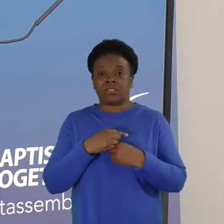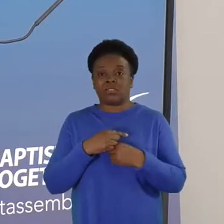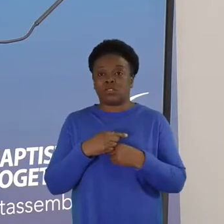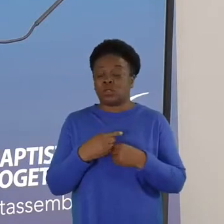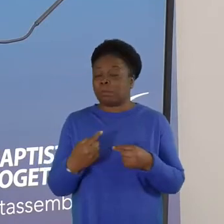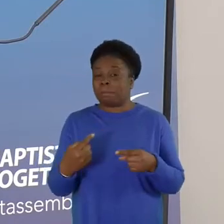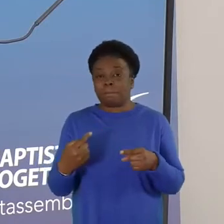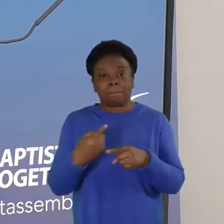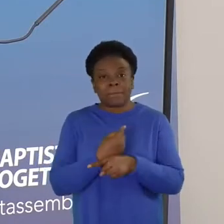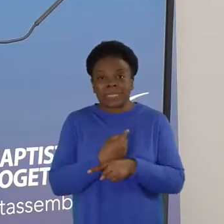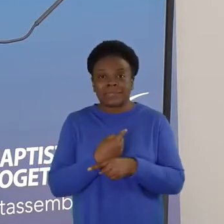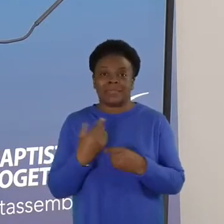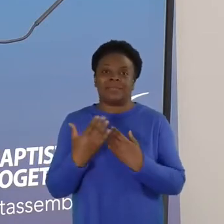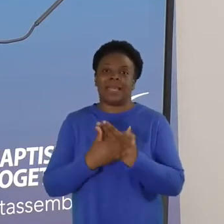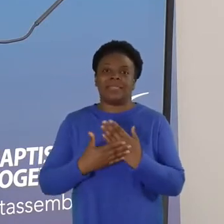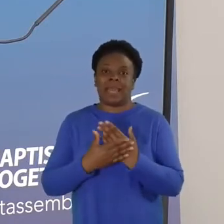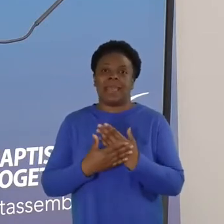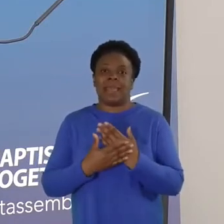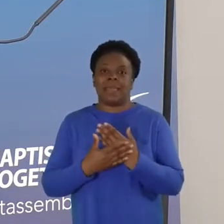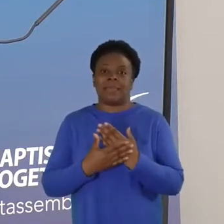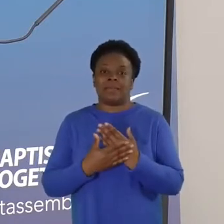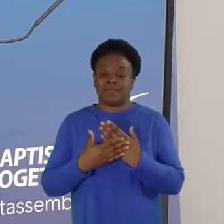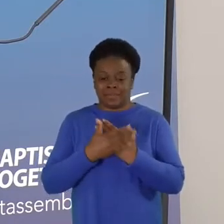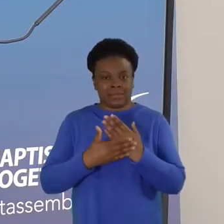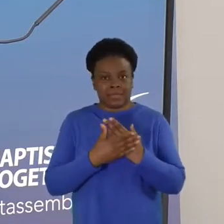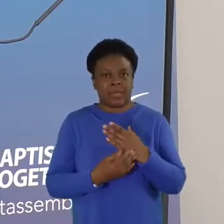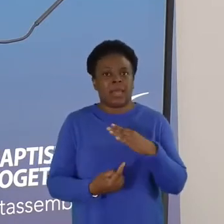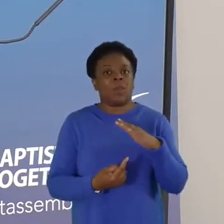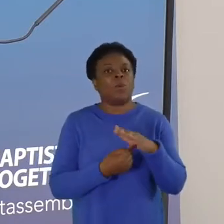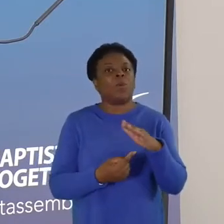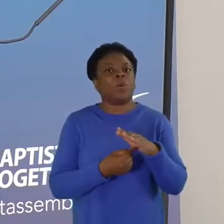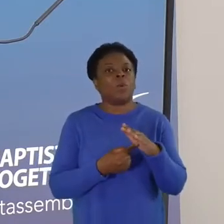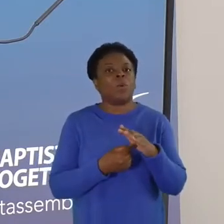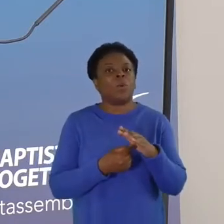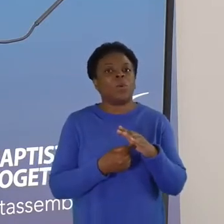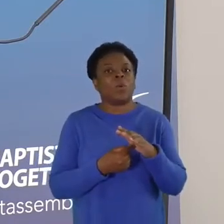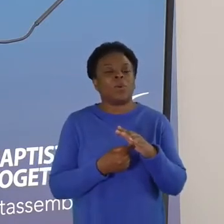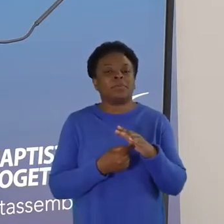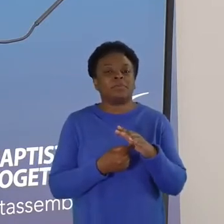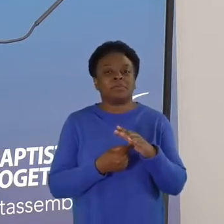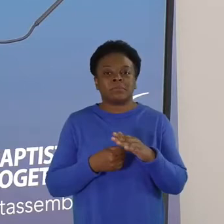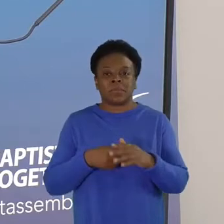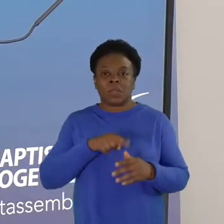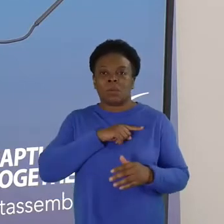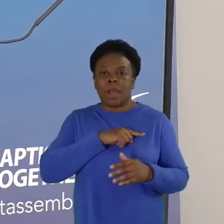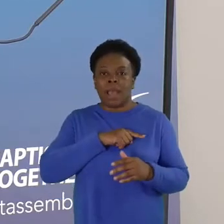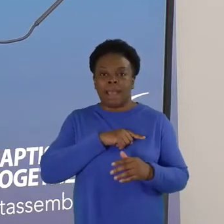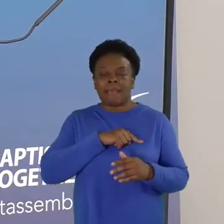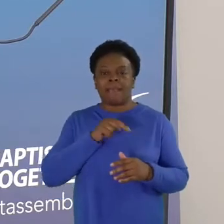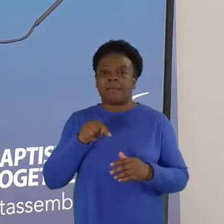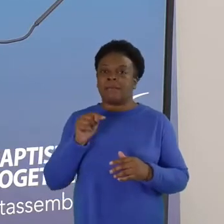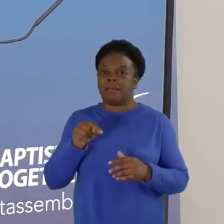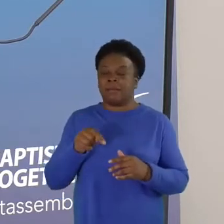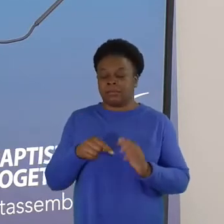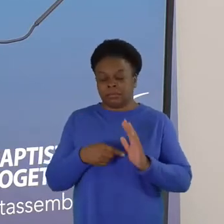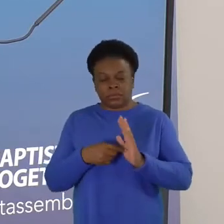Friday and Sunday. That time of uncertainty and anxiety,